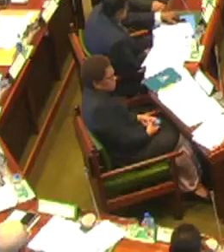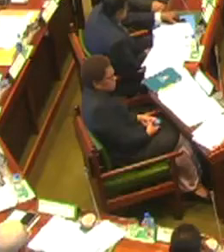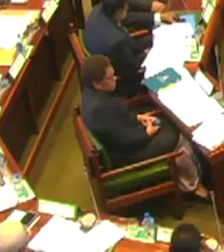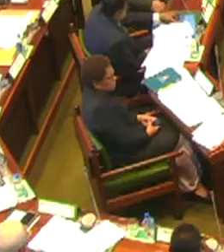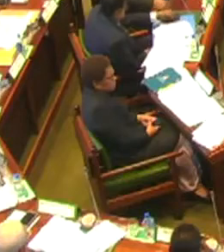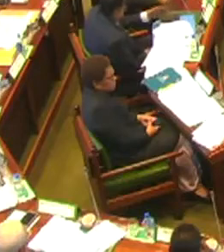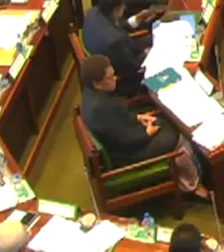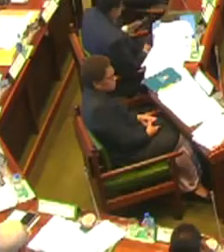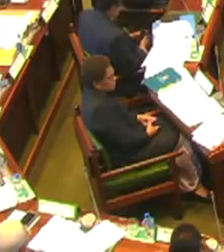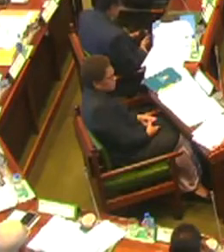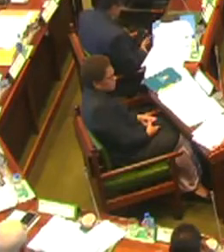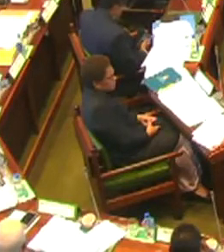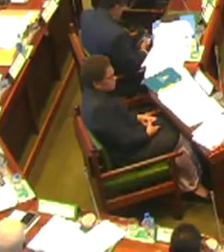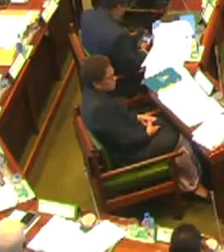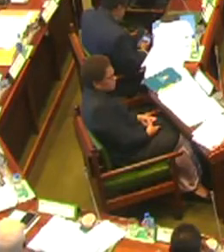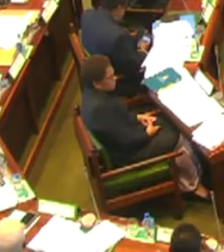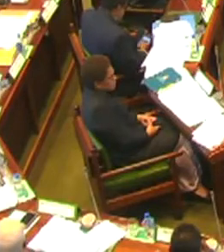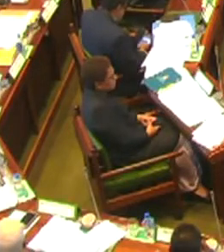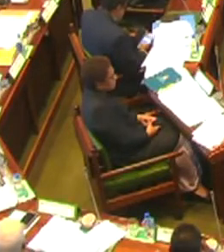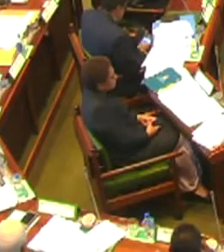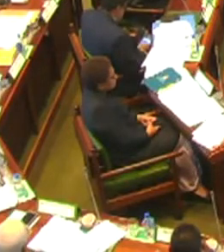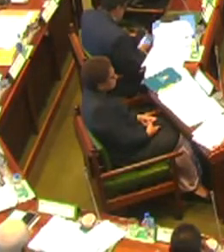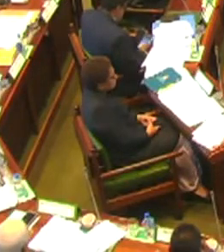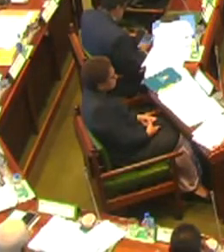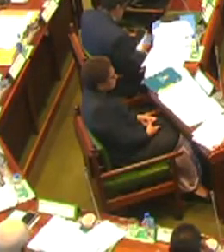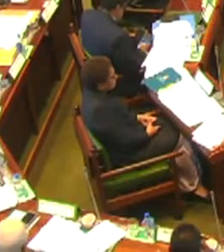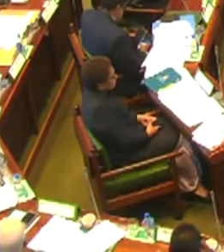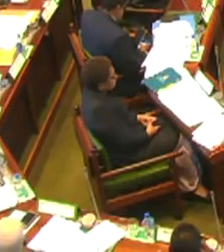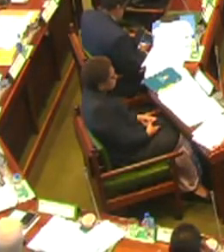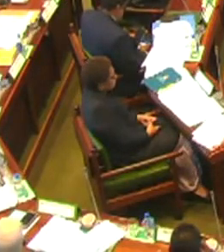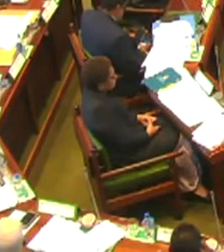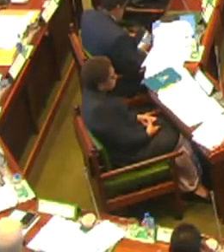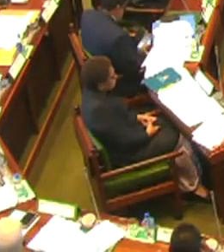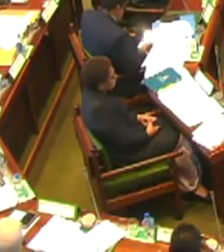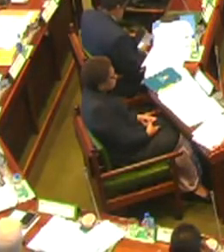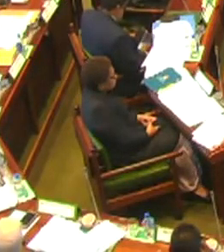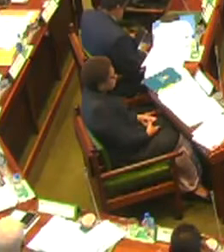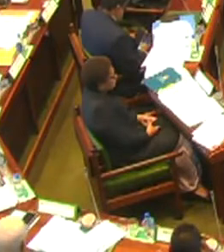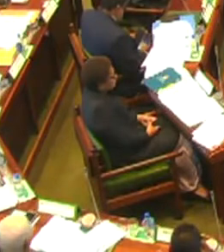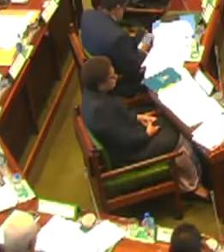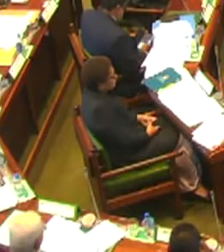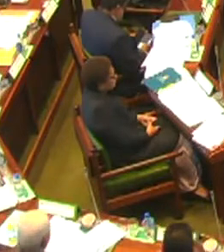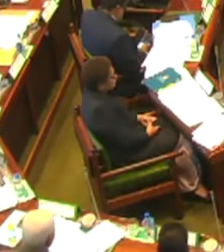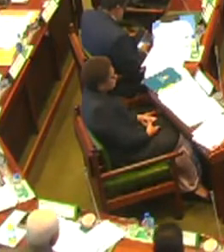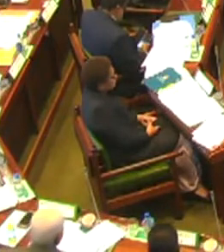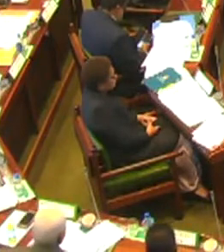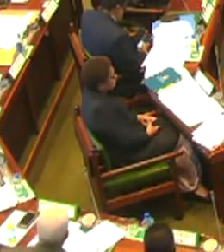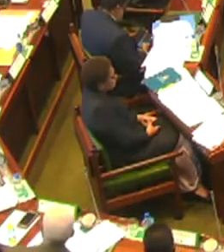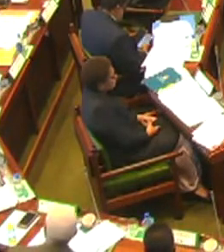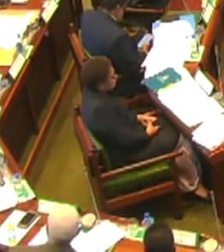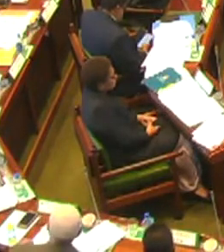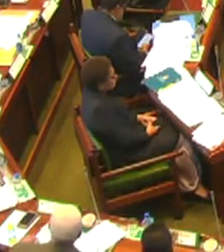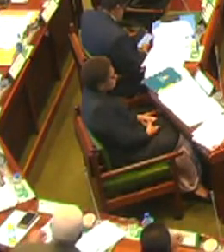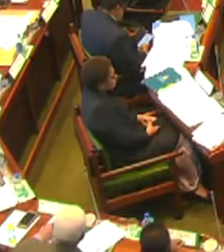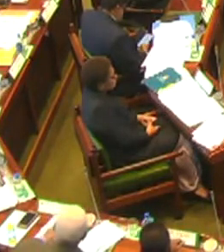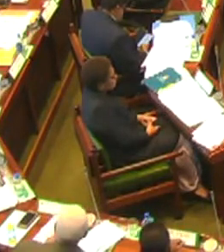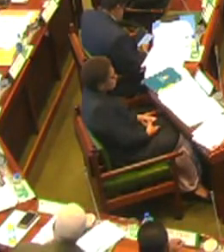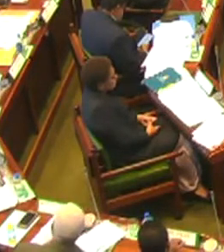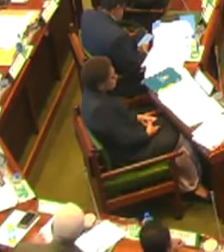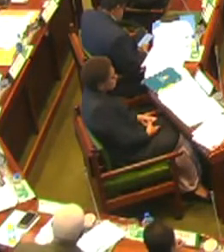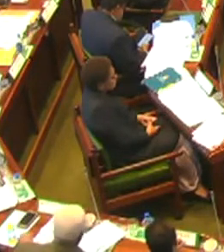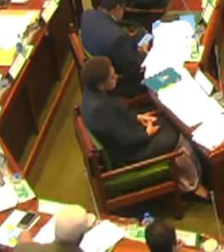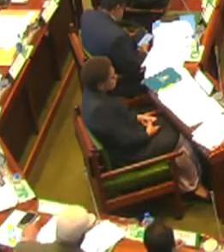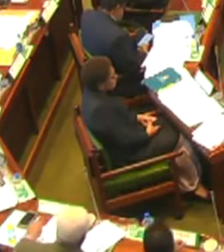Thank you, Madam Speaker. I rise to ask question 8 of 2018 under my name, and the question is directed to the